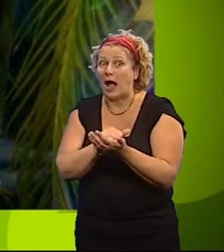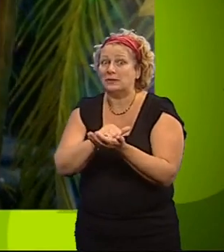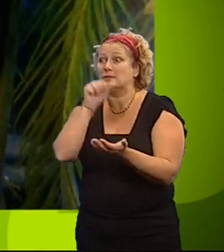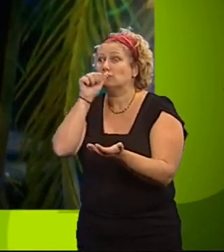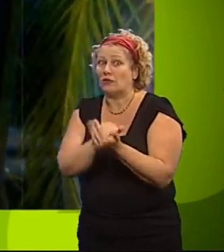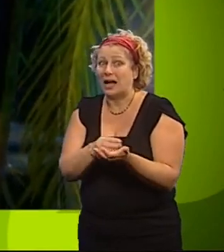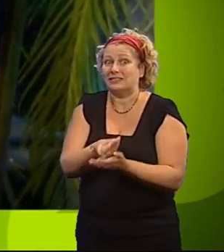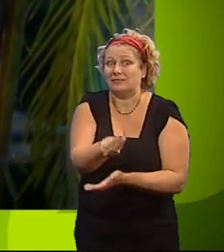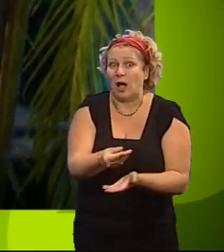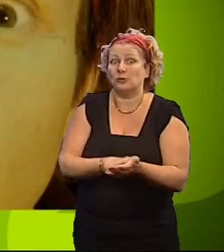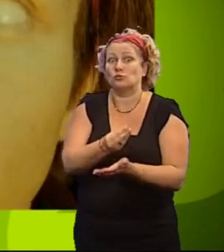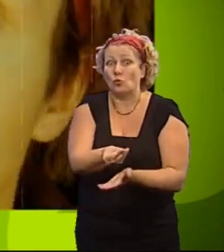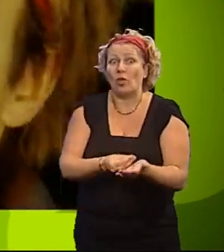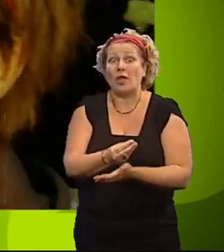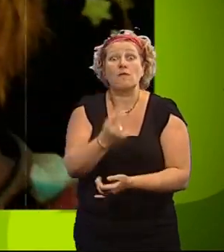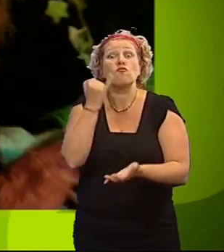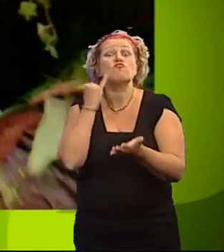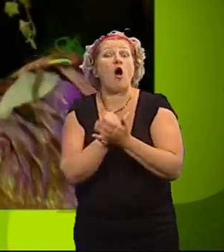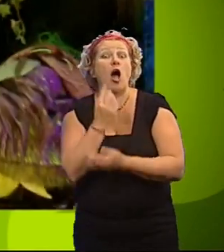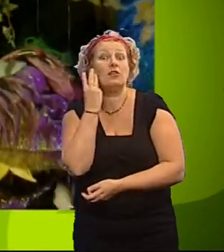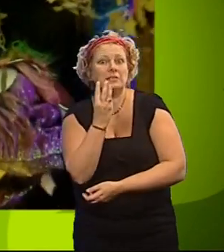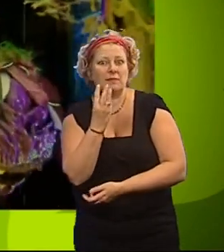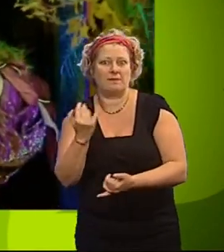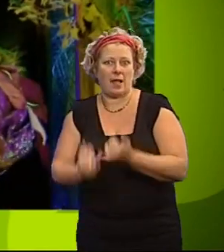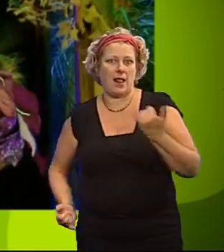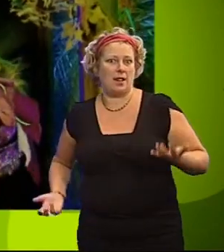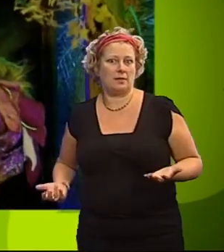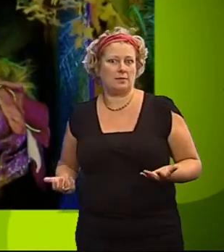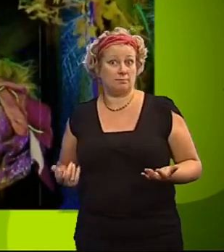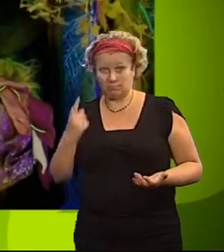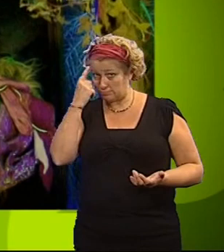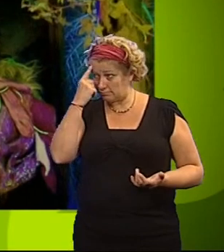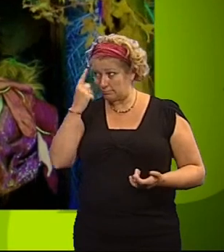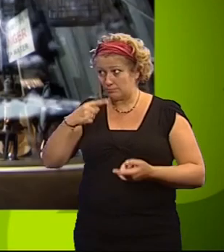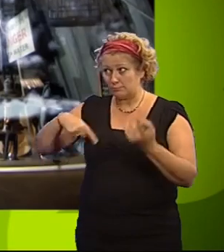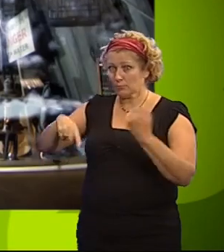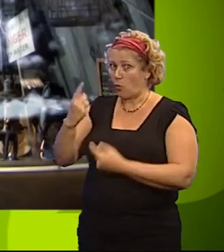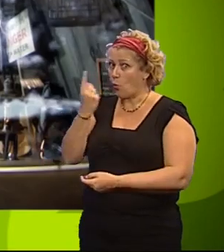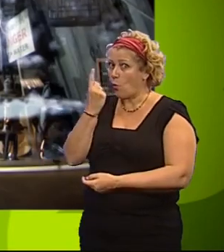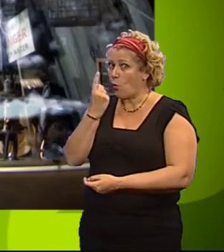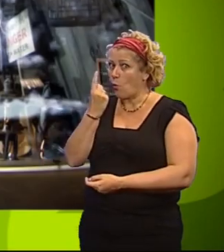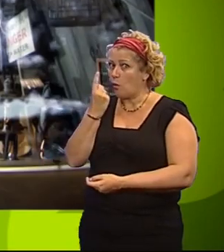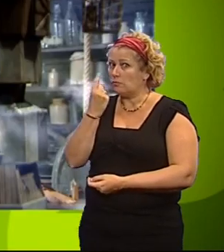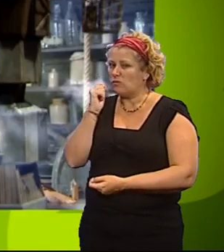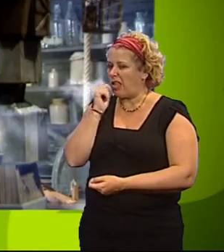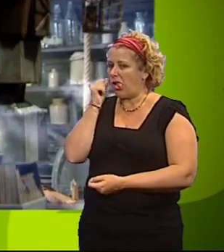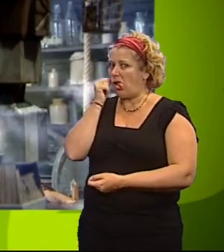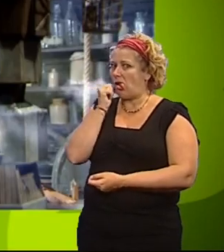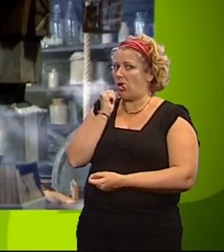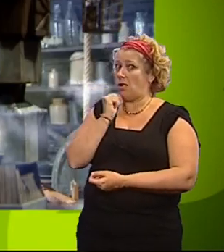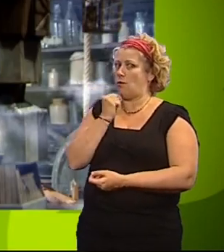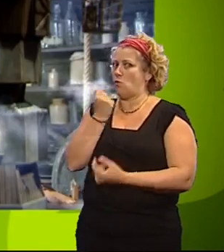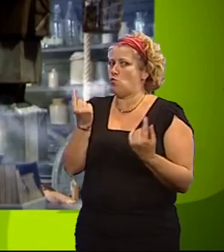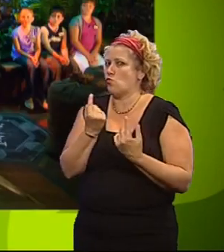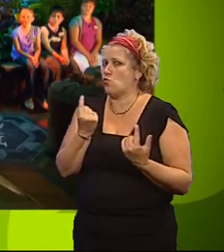pass. Get it wrong three times and they fail. Remember, one of them cannot be trusted, but who